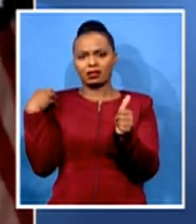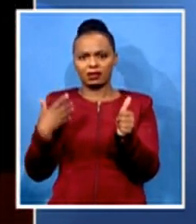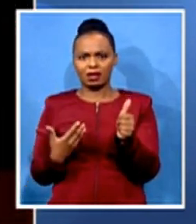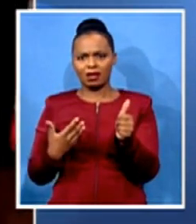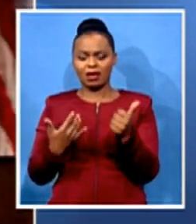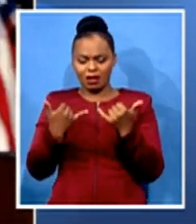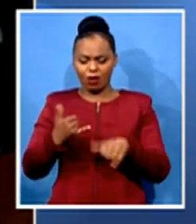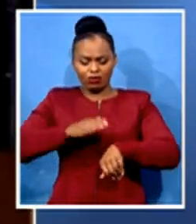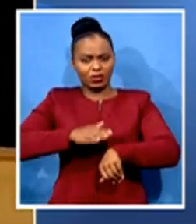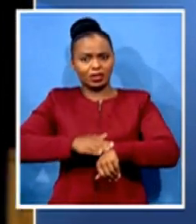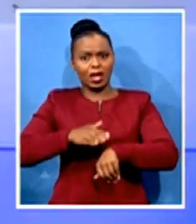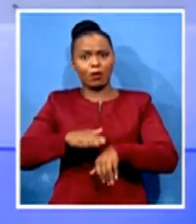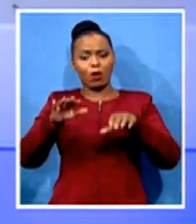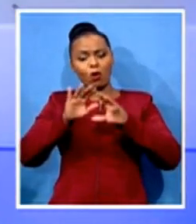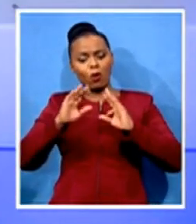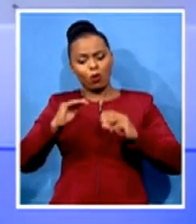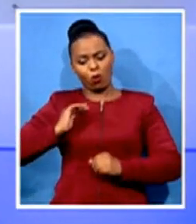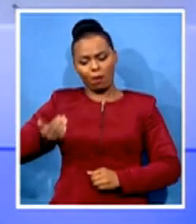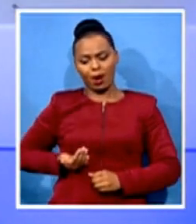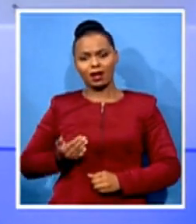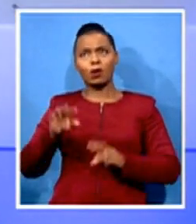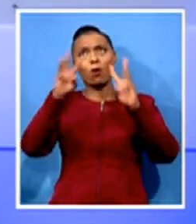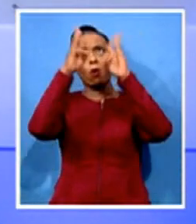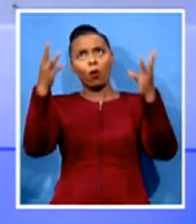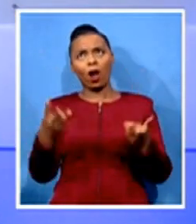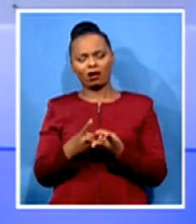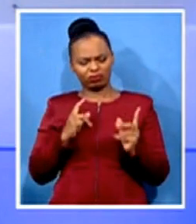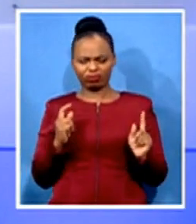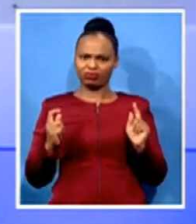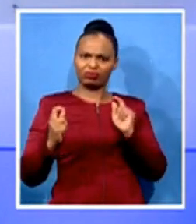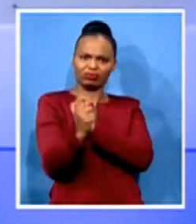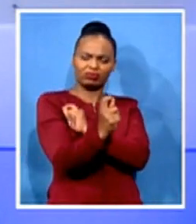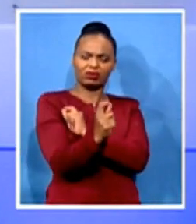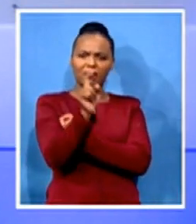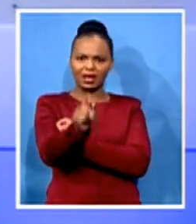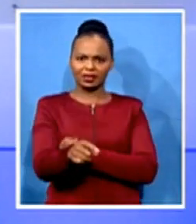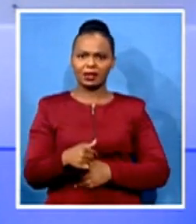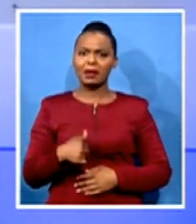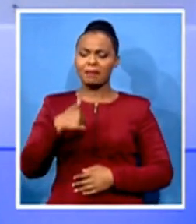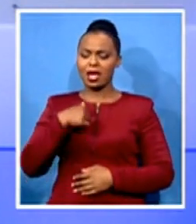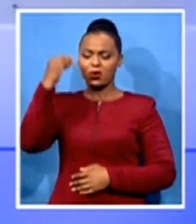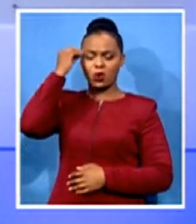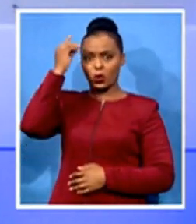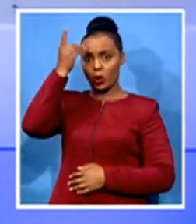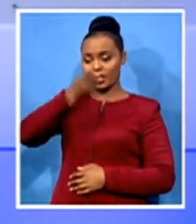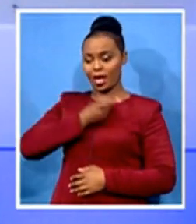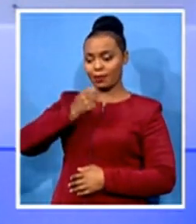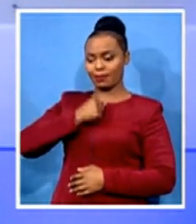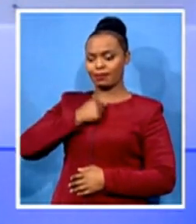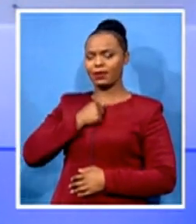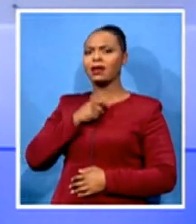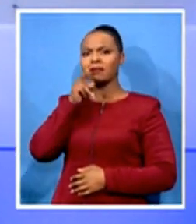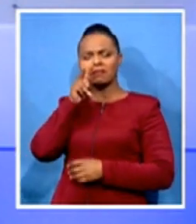reflect. Sophie, I know my daughter, who was watching the rolling coverage for the whole week, said